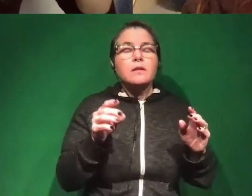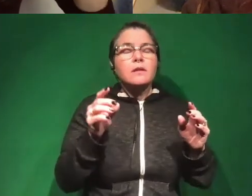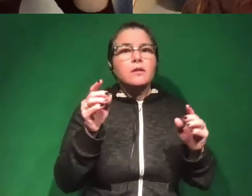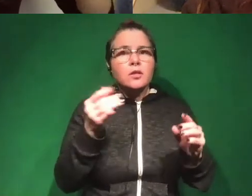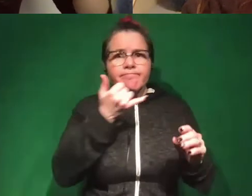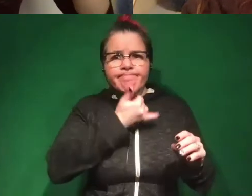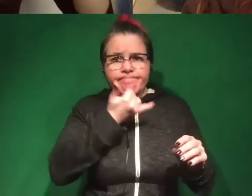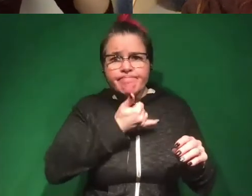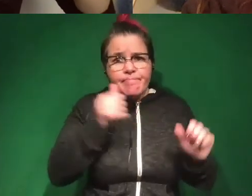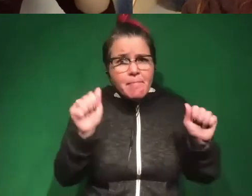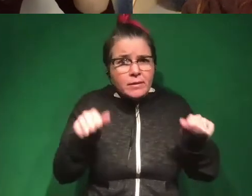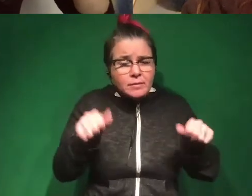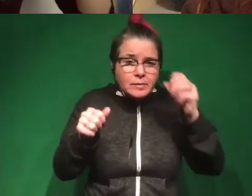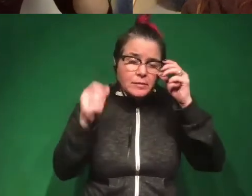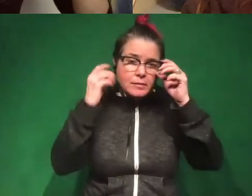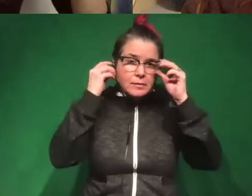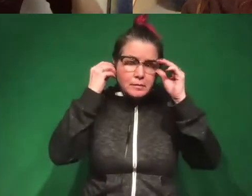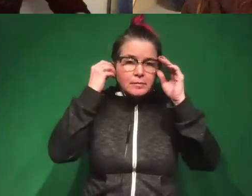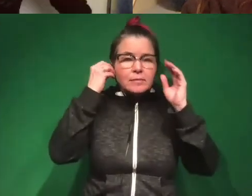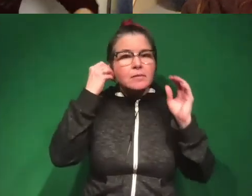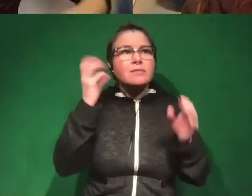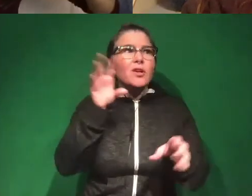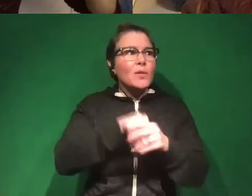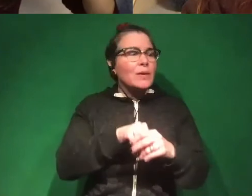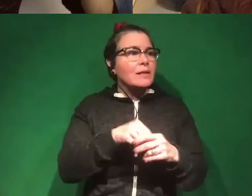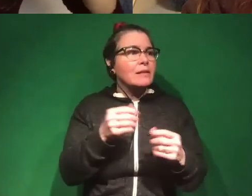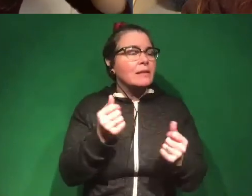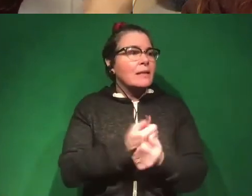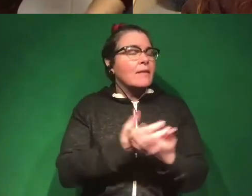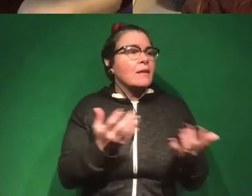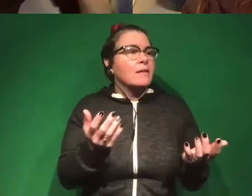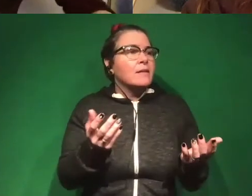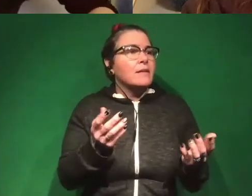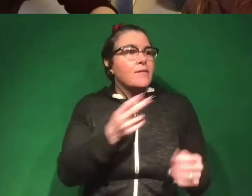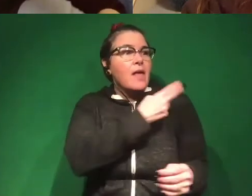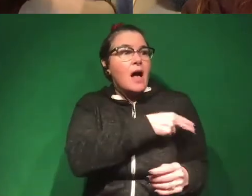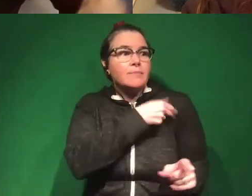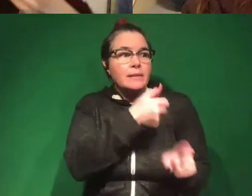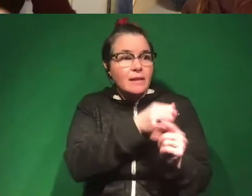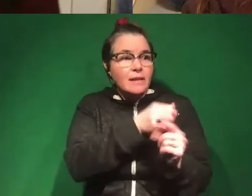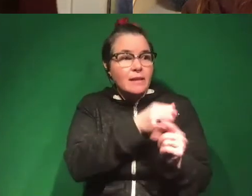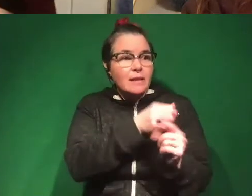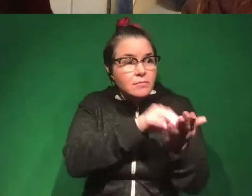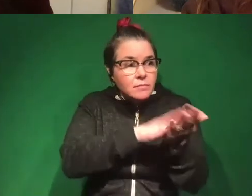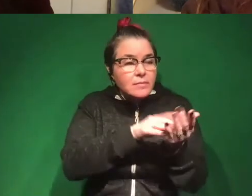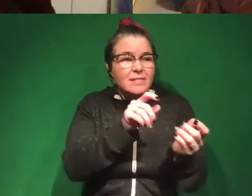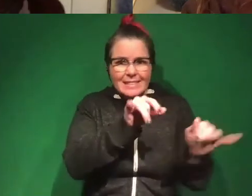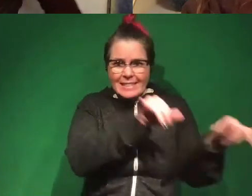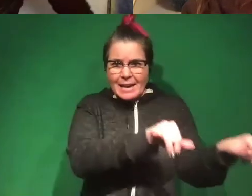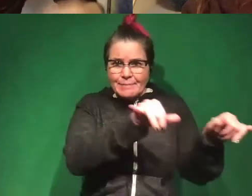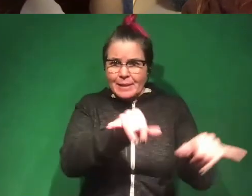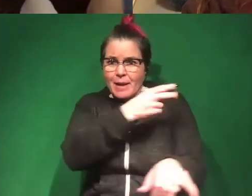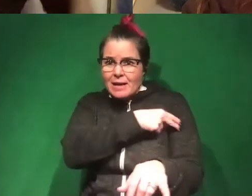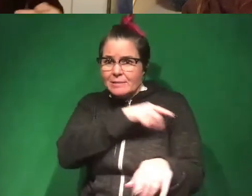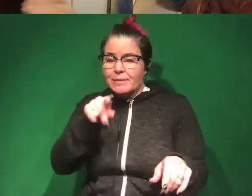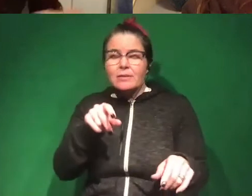that for all kinds of reasons, including everything from as simple as whether the hospital records these records in the exact same way in every single place, or